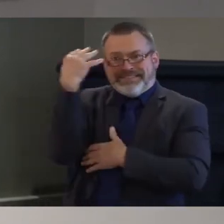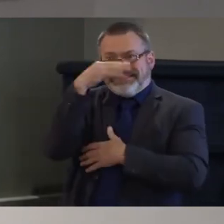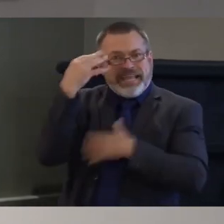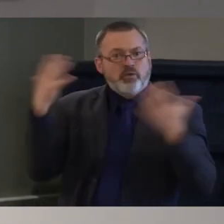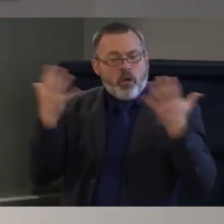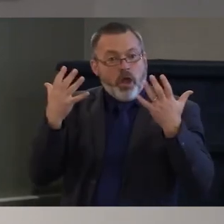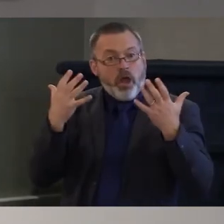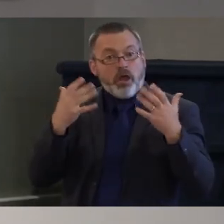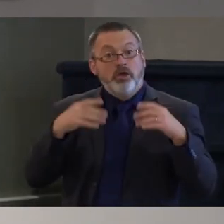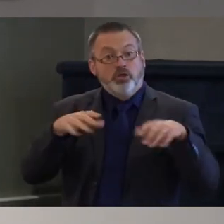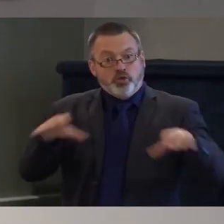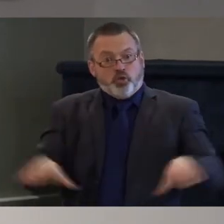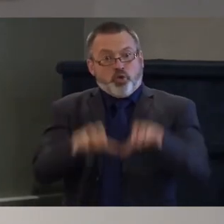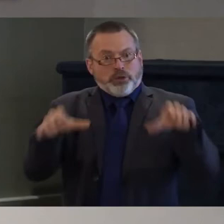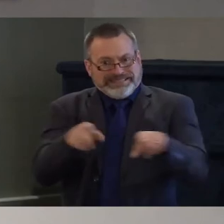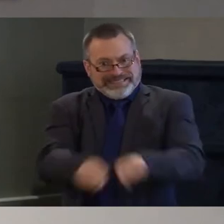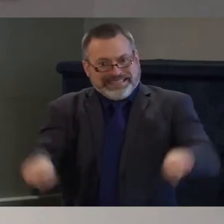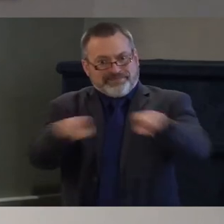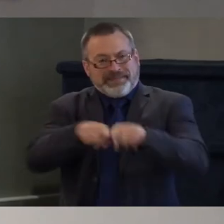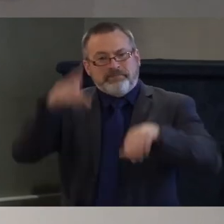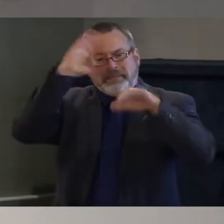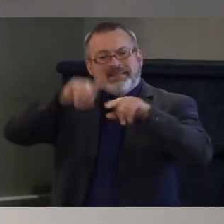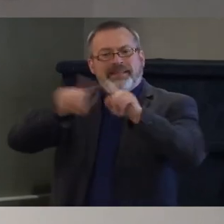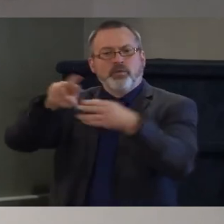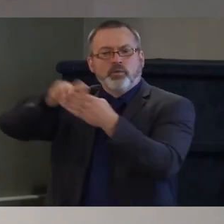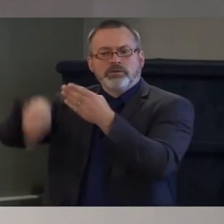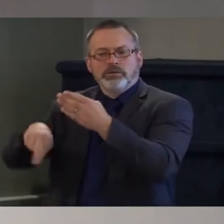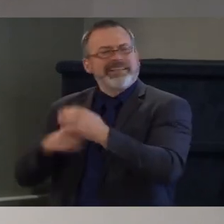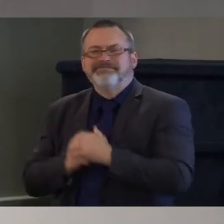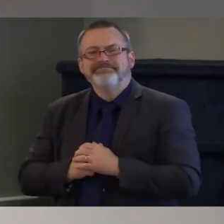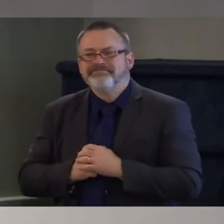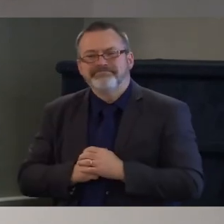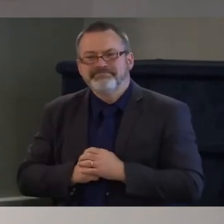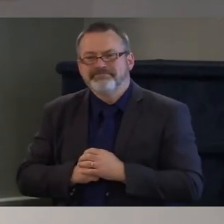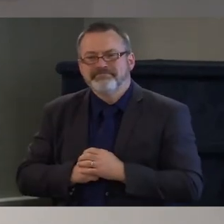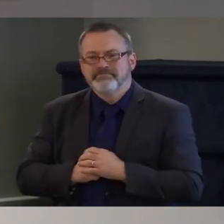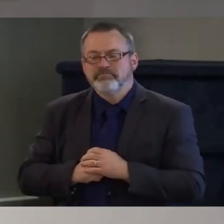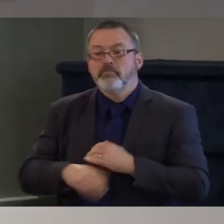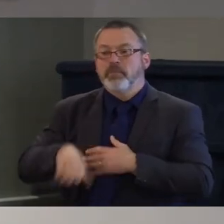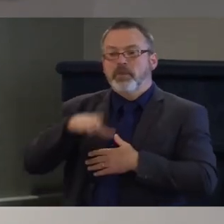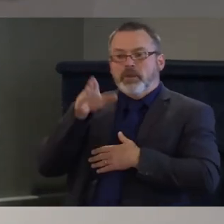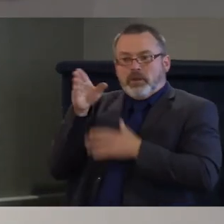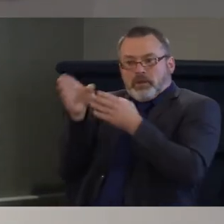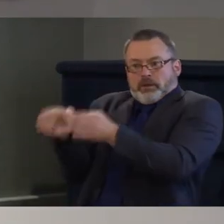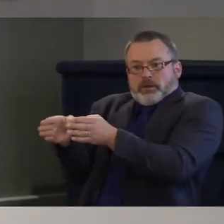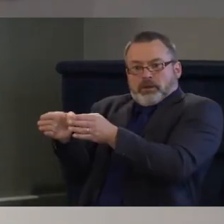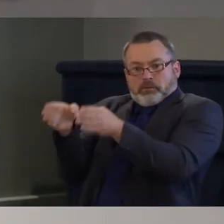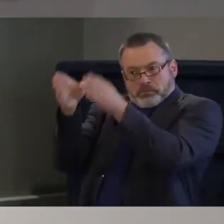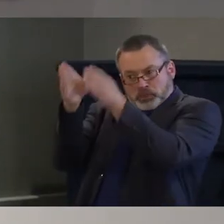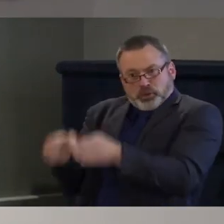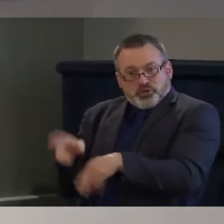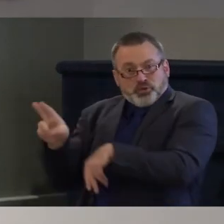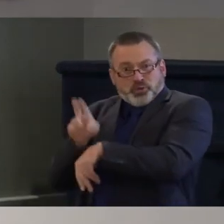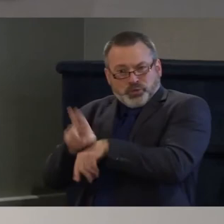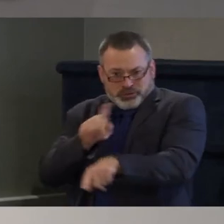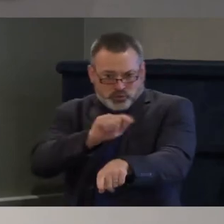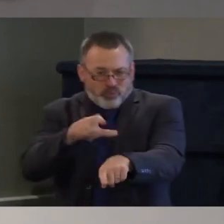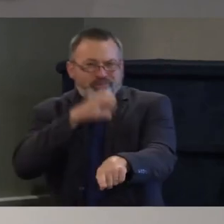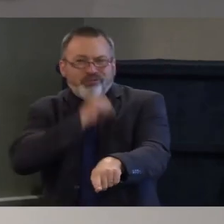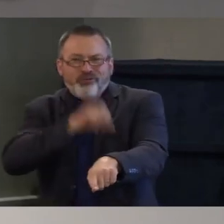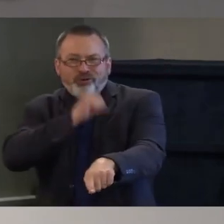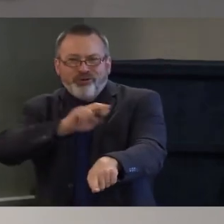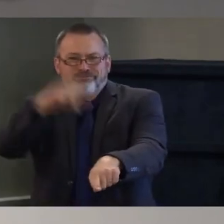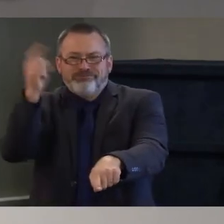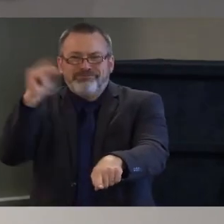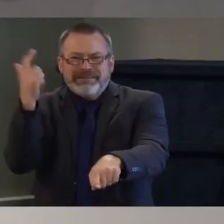touts their experience if their experience is using broken antiquated tools if their experience is prescribing band-aids for gushing